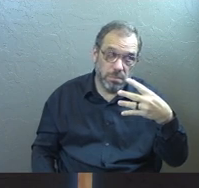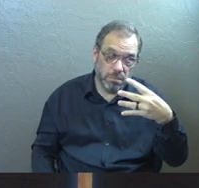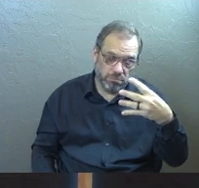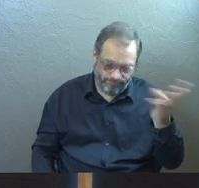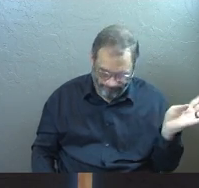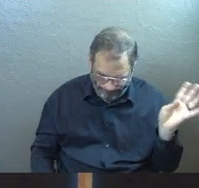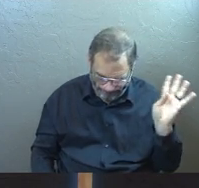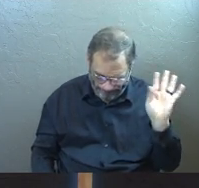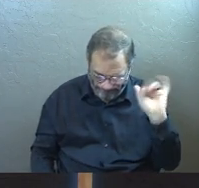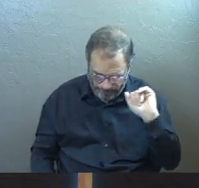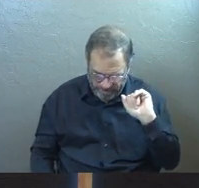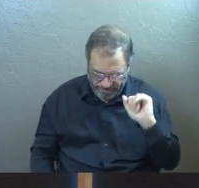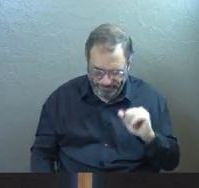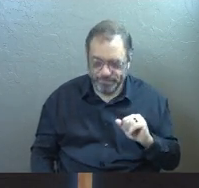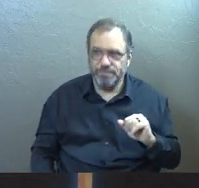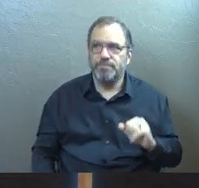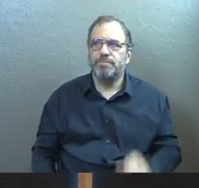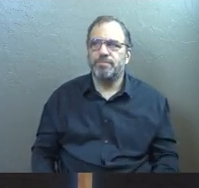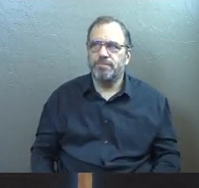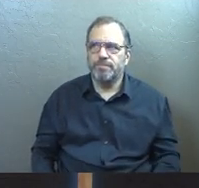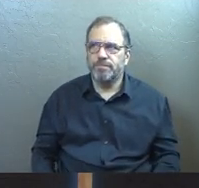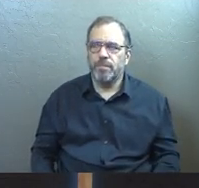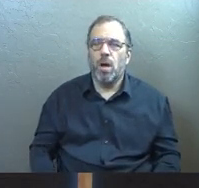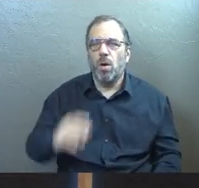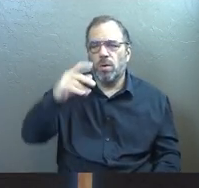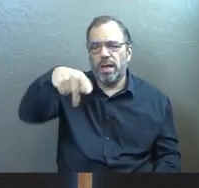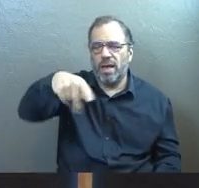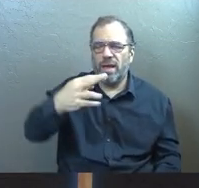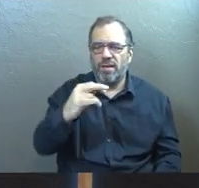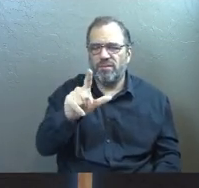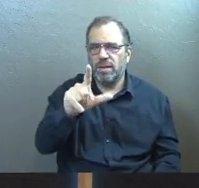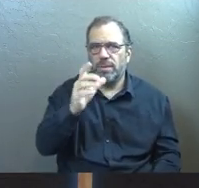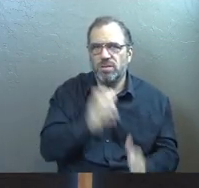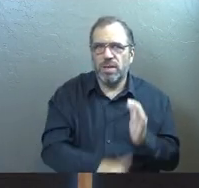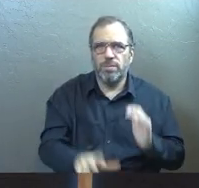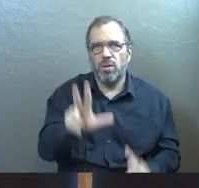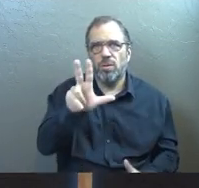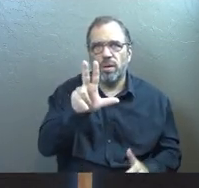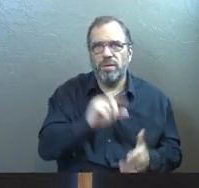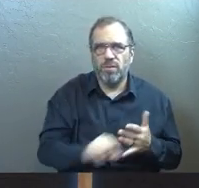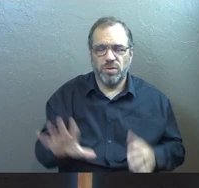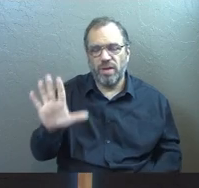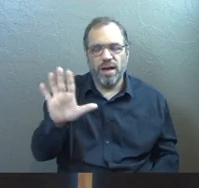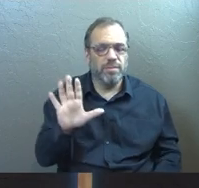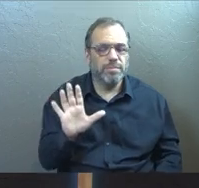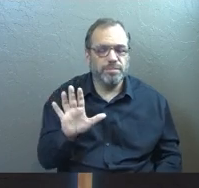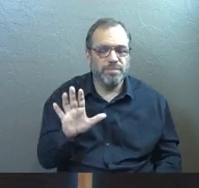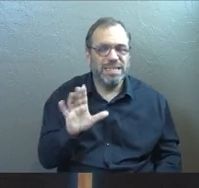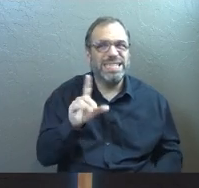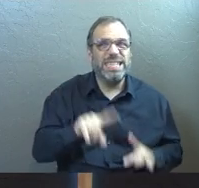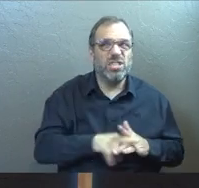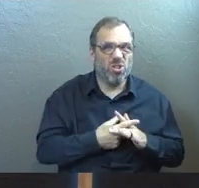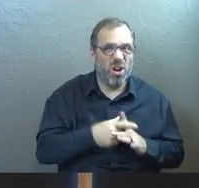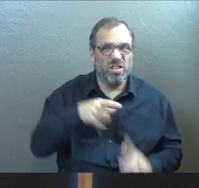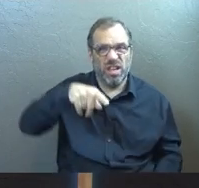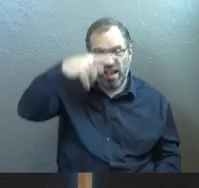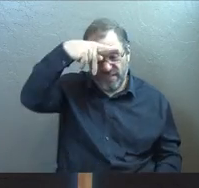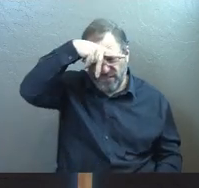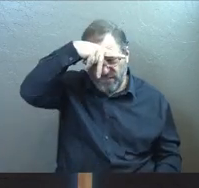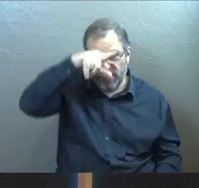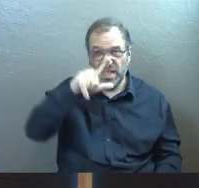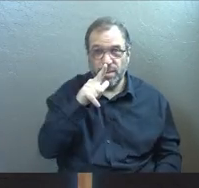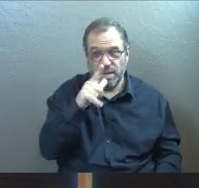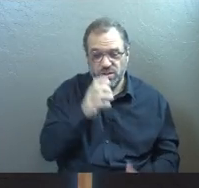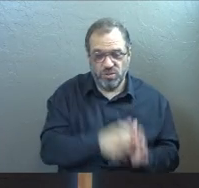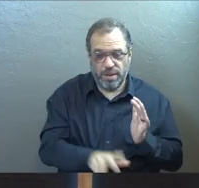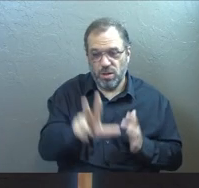All right, first off, go back to Philippians 3.5. Here's what he says. Here's where he starts the